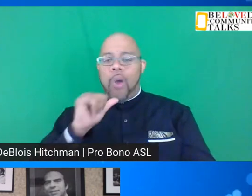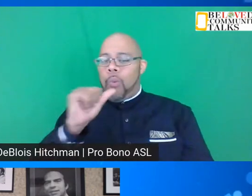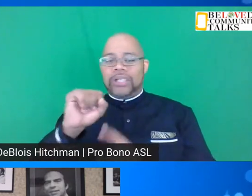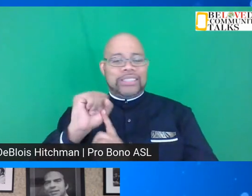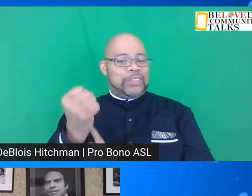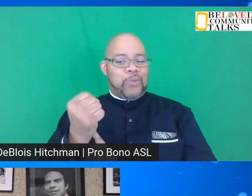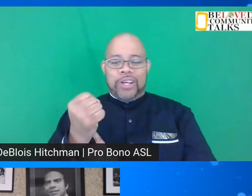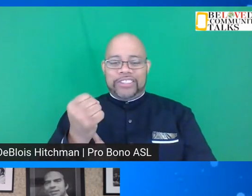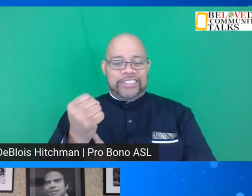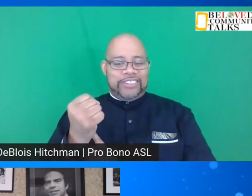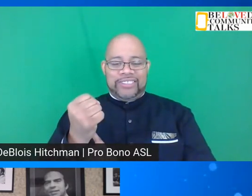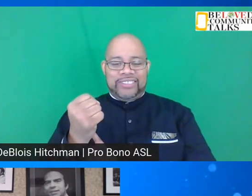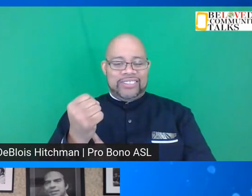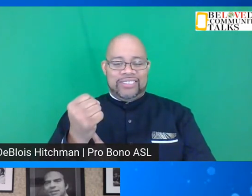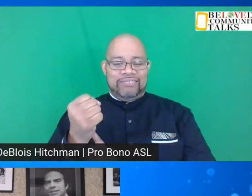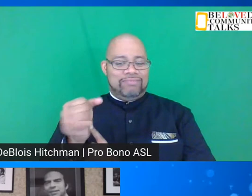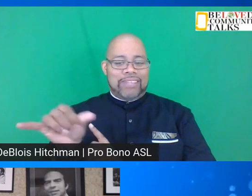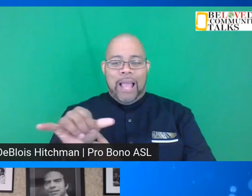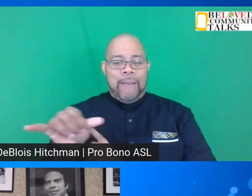case.